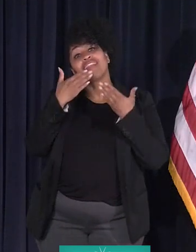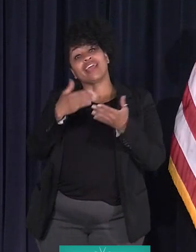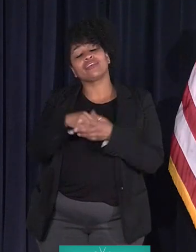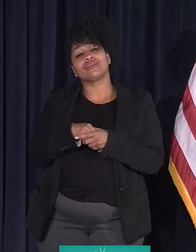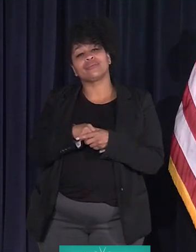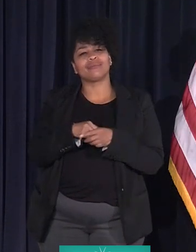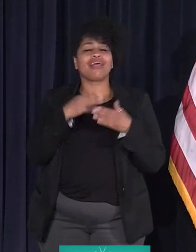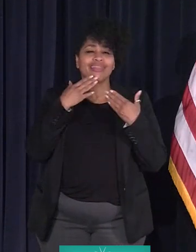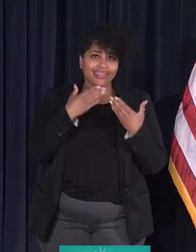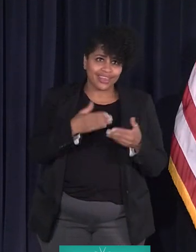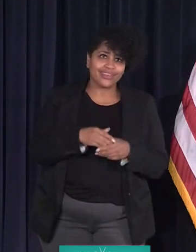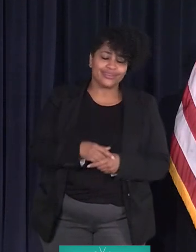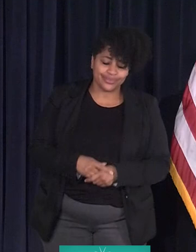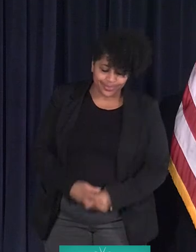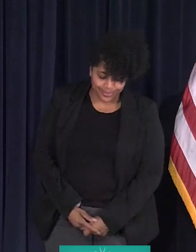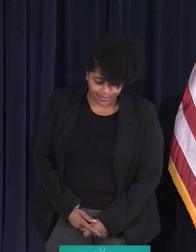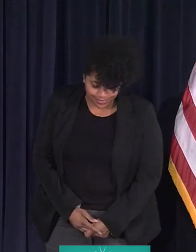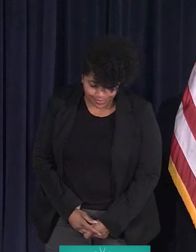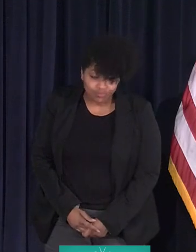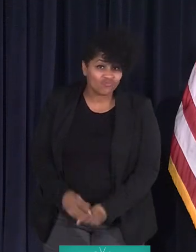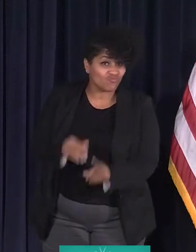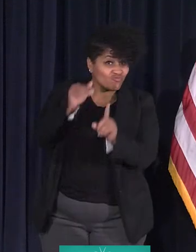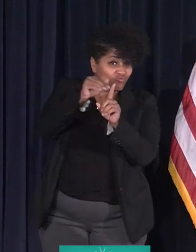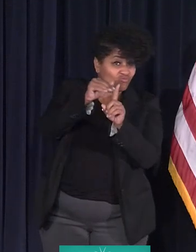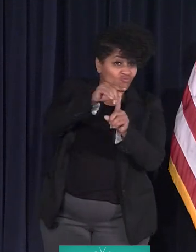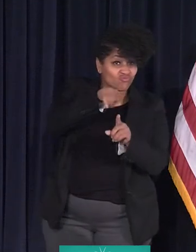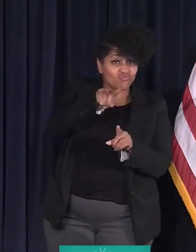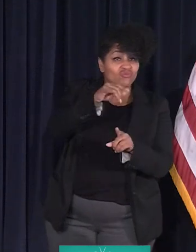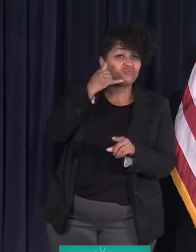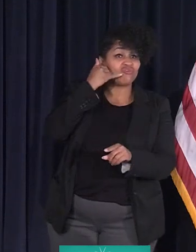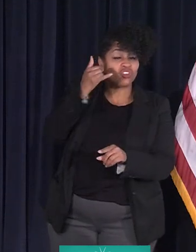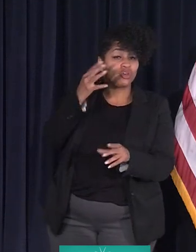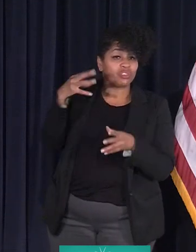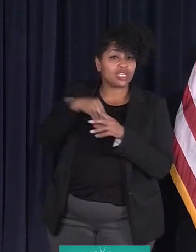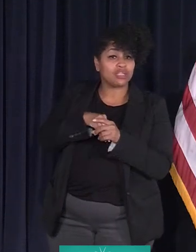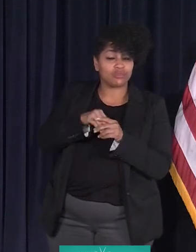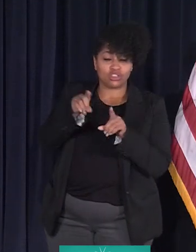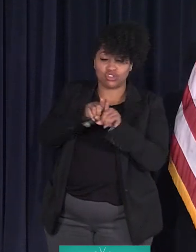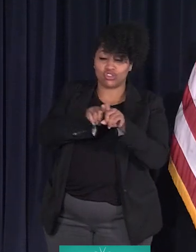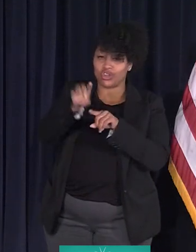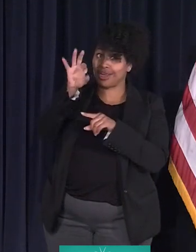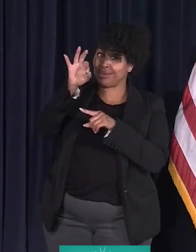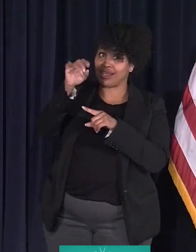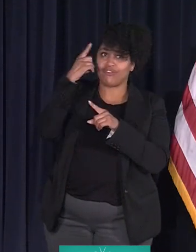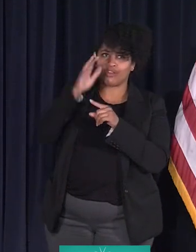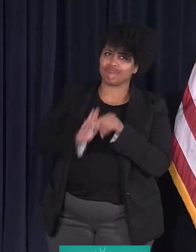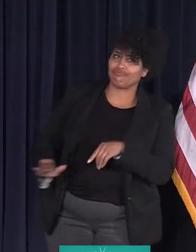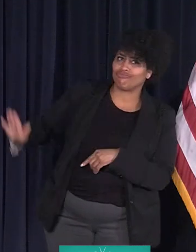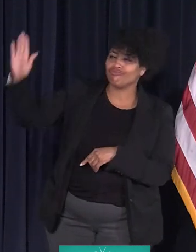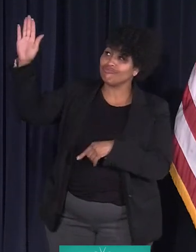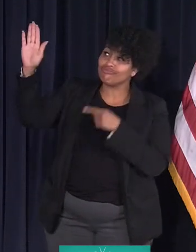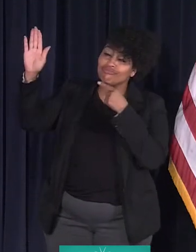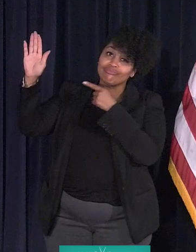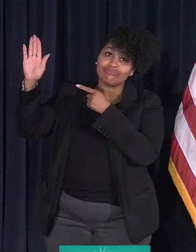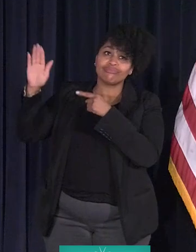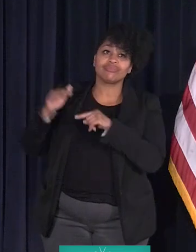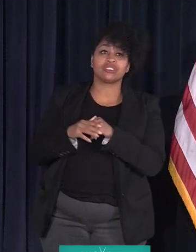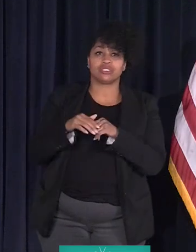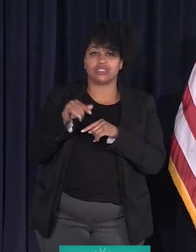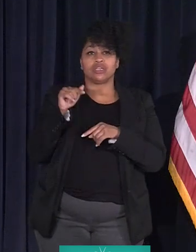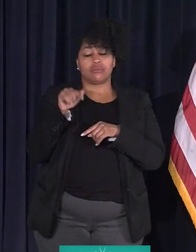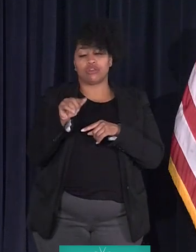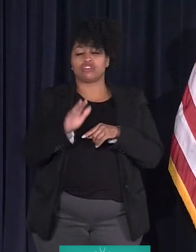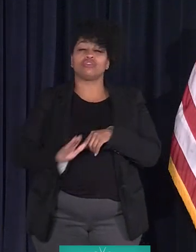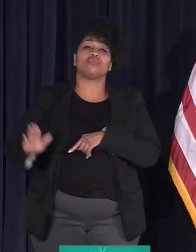Thank you. A reminder, telephone participants, star nine to raise your hand. Press the raise hand button